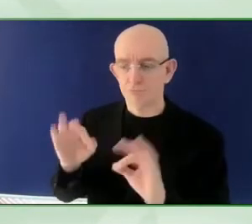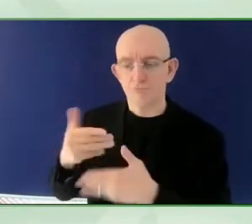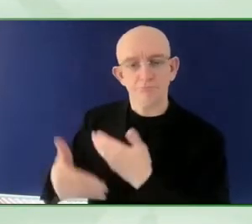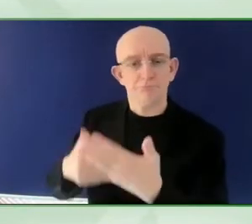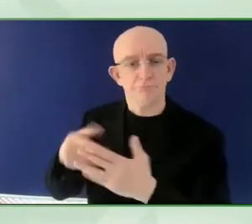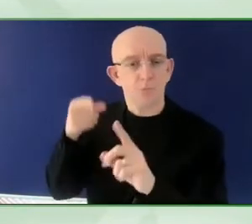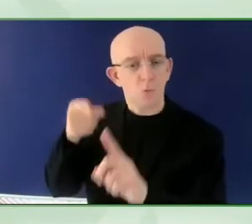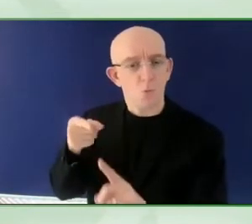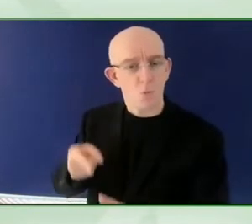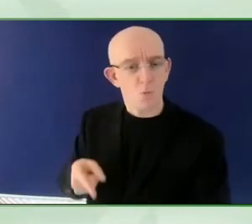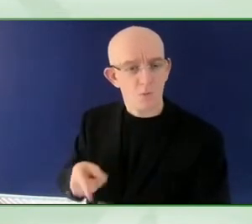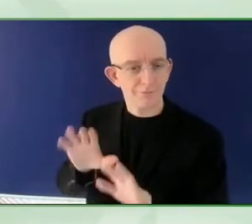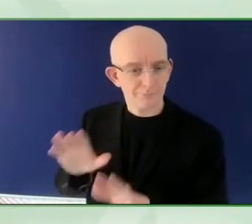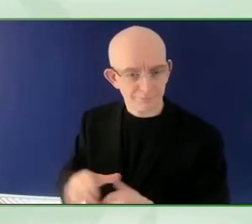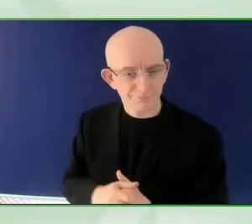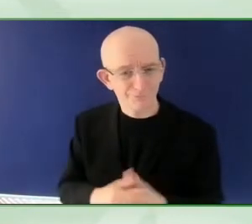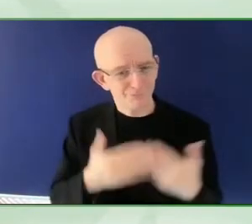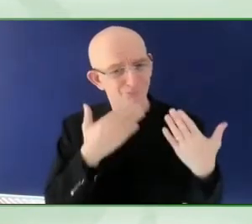you can say about it already?